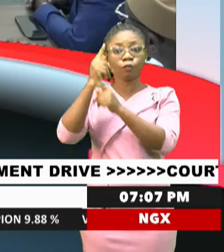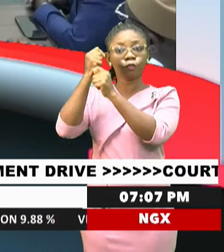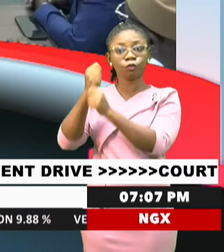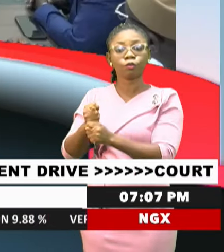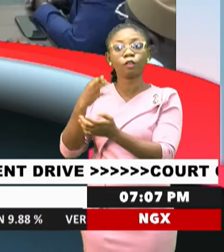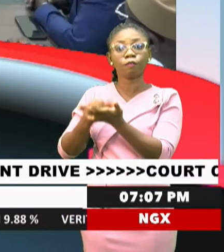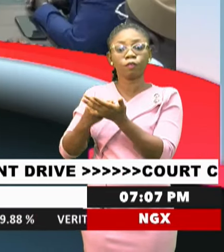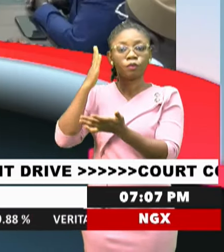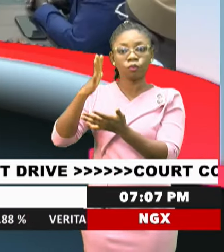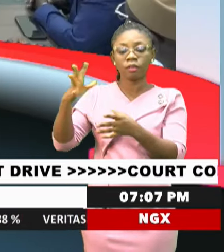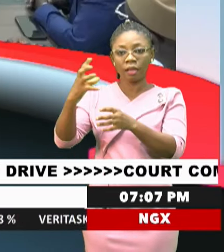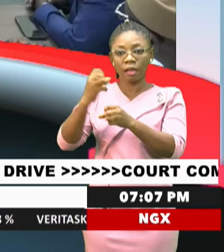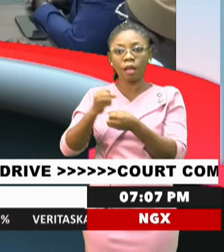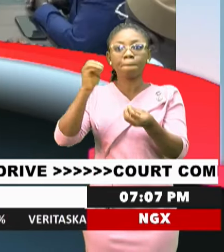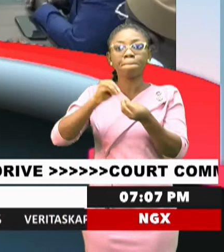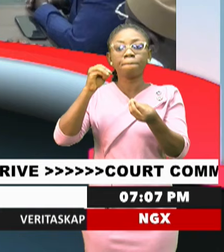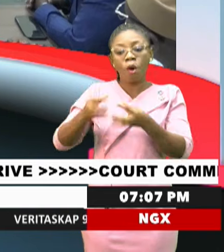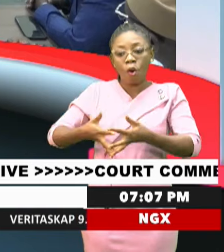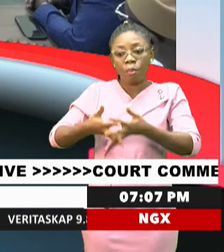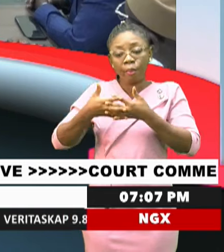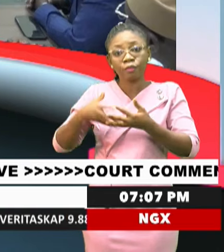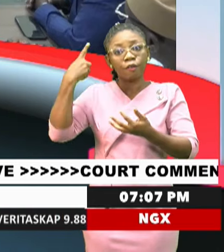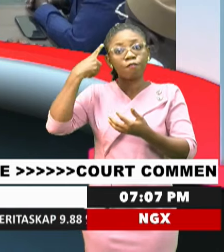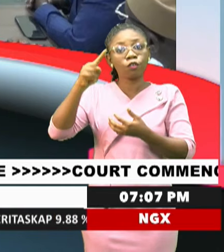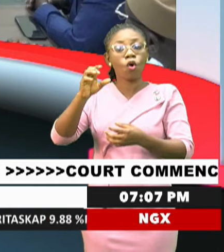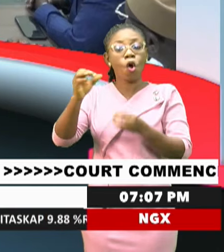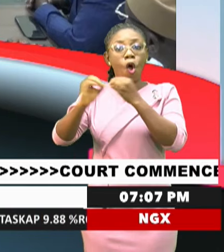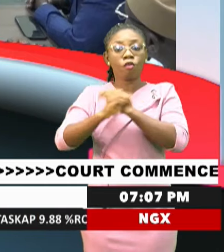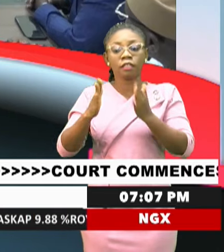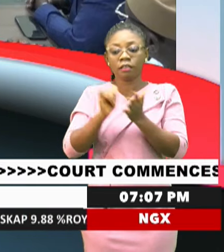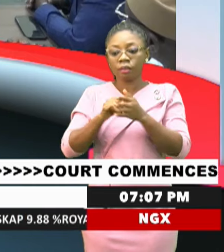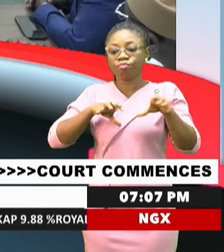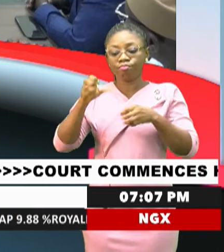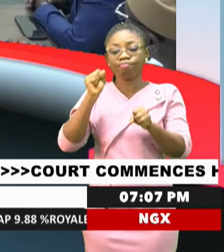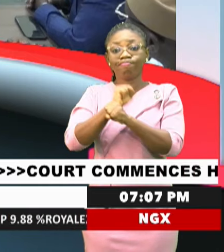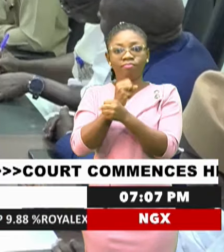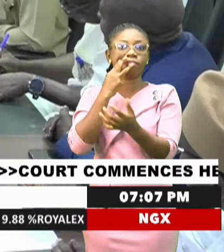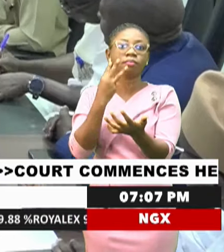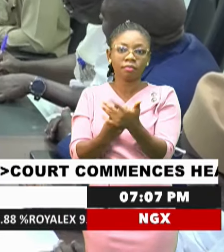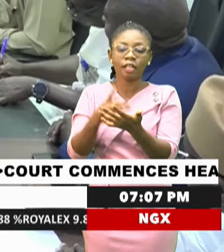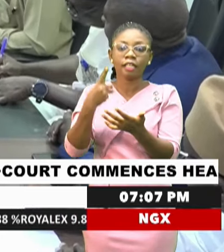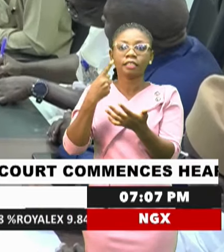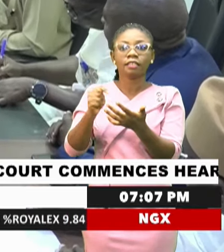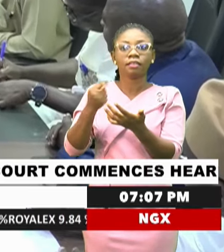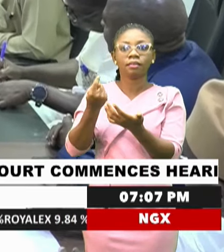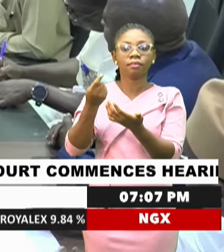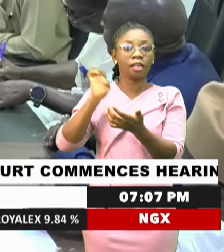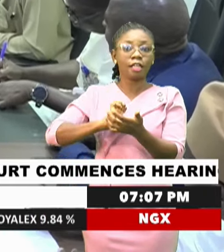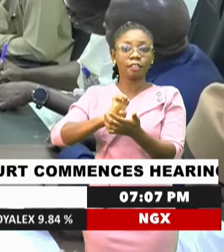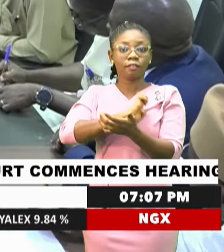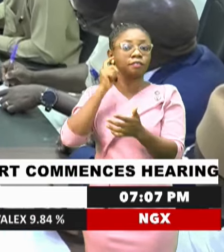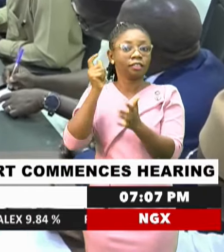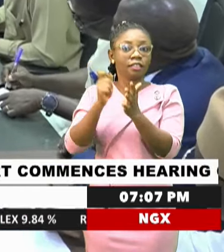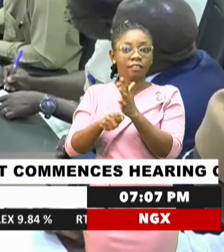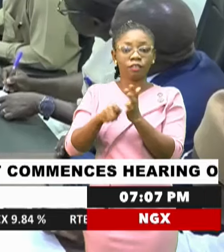procure additional modern equipment for officers to perform their duties effectively. Executive Secretary of the Fund, Sayidu